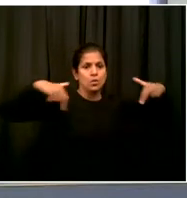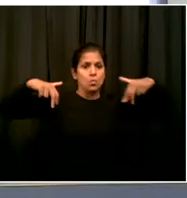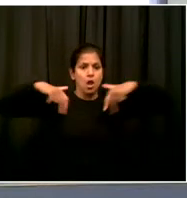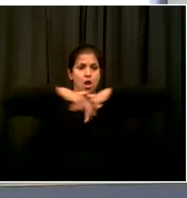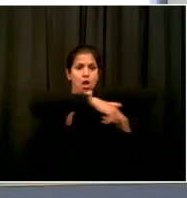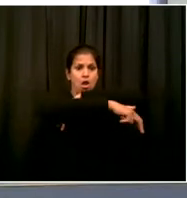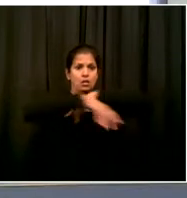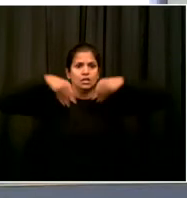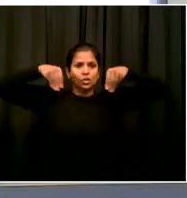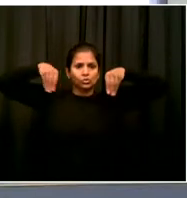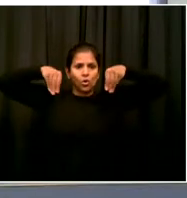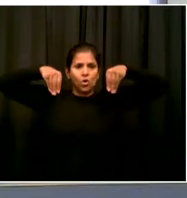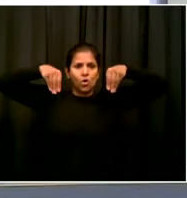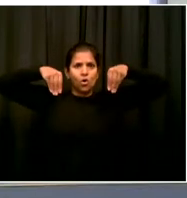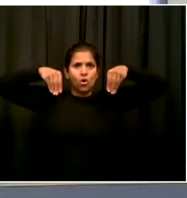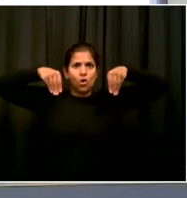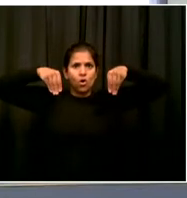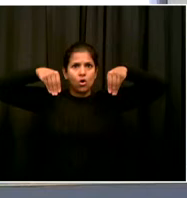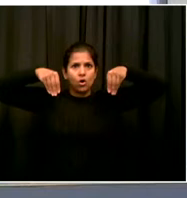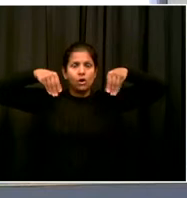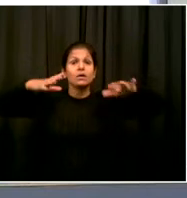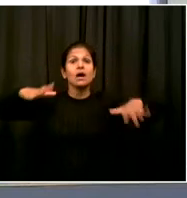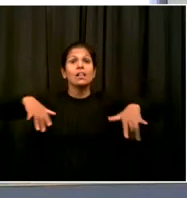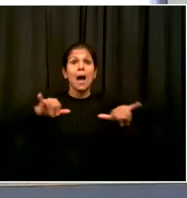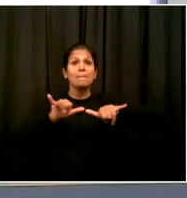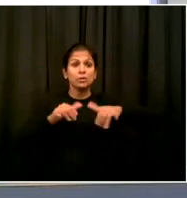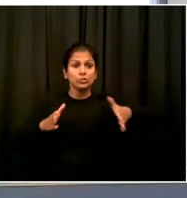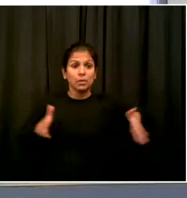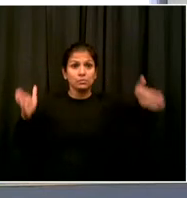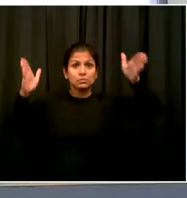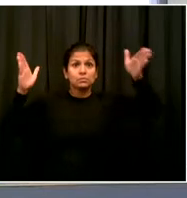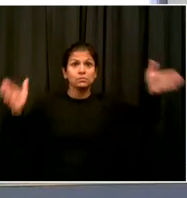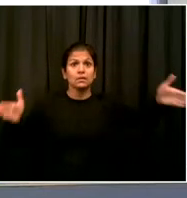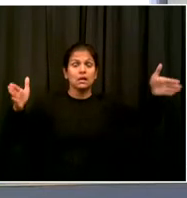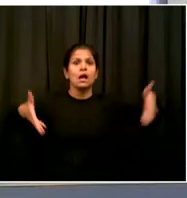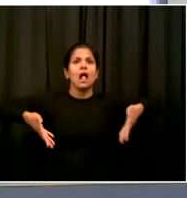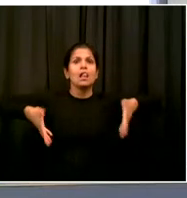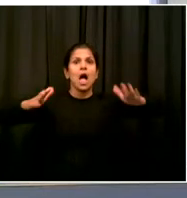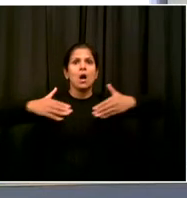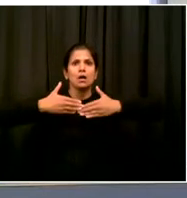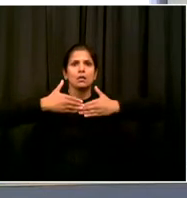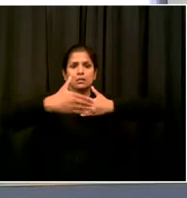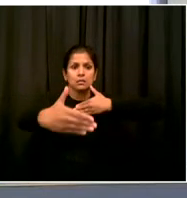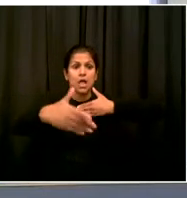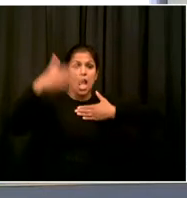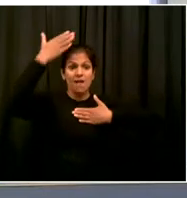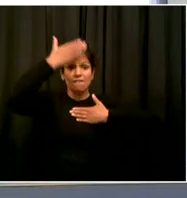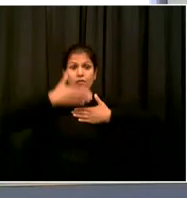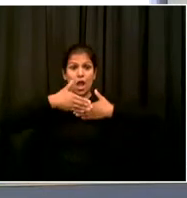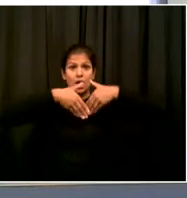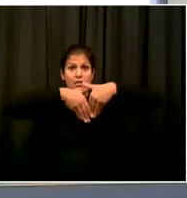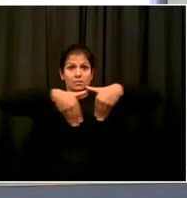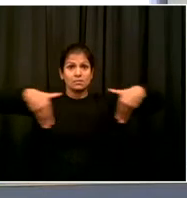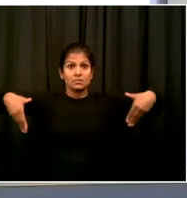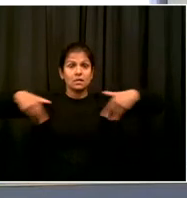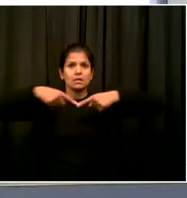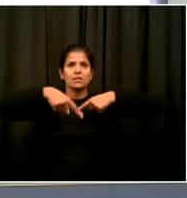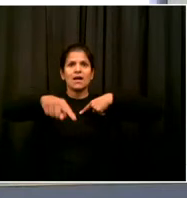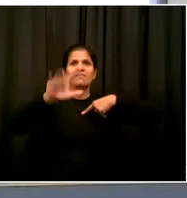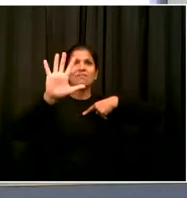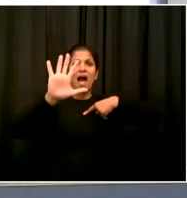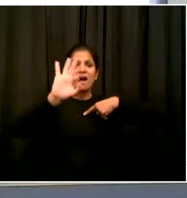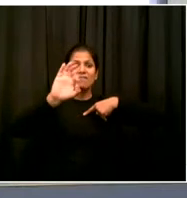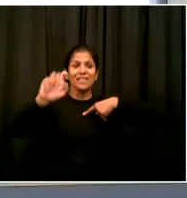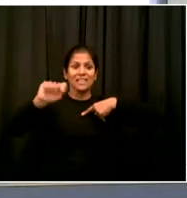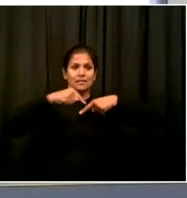an eight foot clear path for pedestrians needs to be maintained. In terms of the curb lane that you refer to, the only time a store will go out into